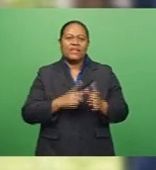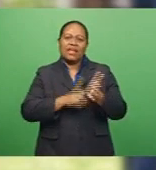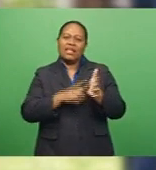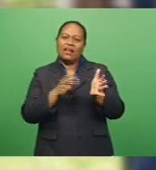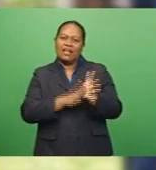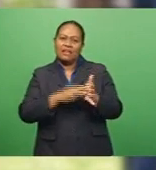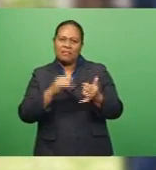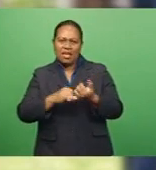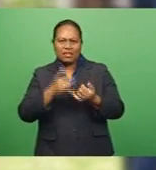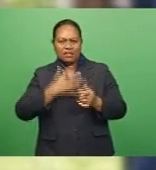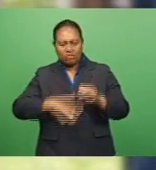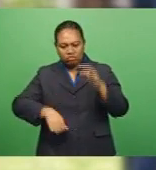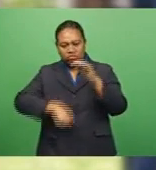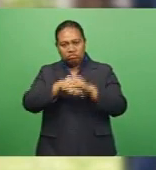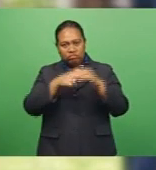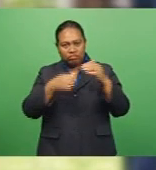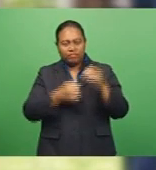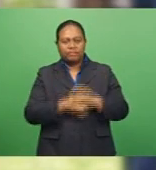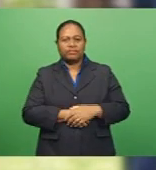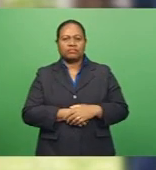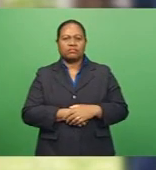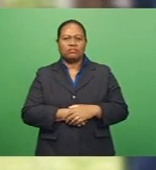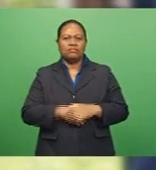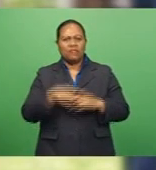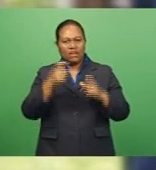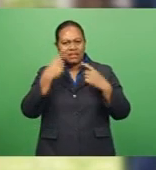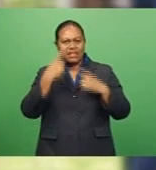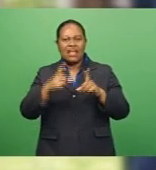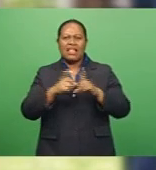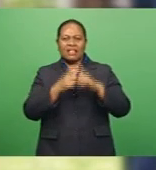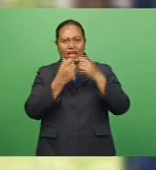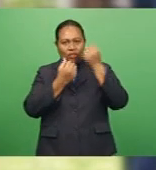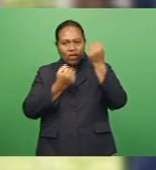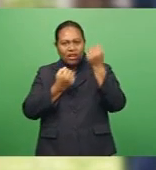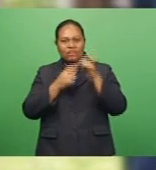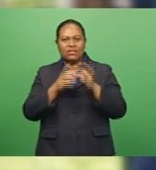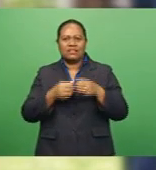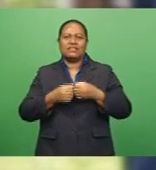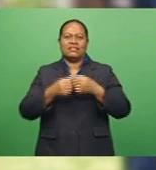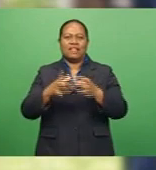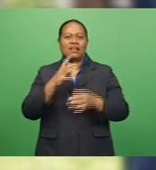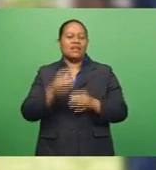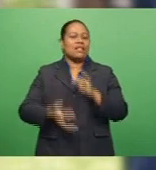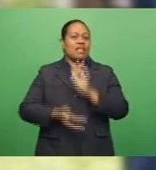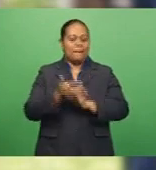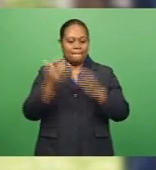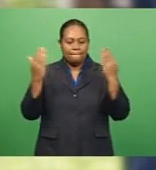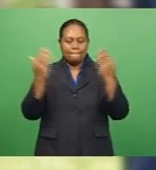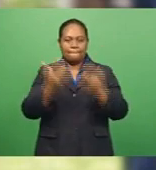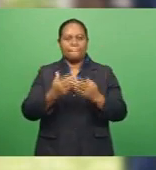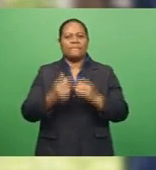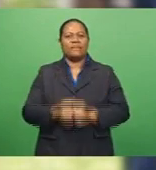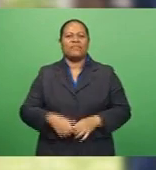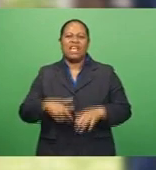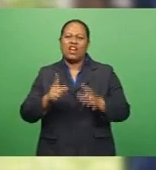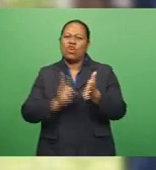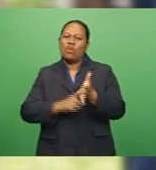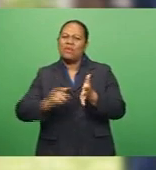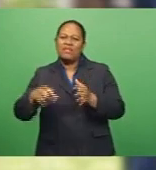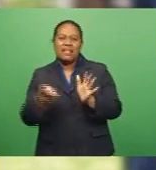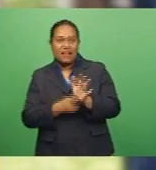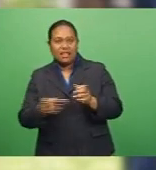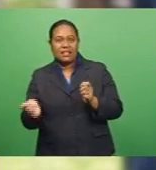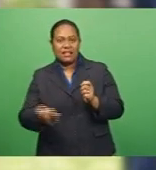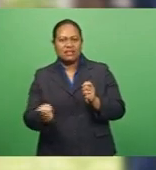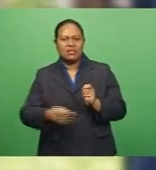gunning for top honors this year. The Ndabuilevu Brigade started off the season on a high, thrashing Lomaivuna Secondary 40